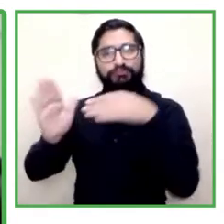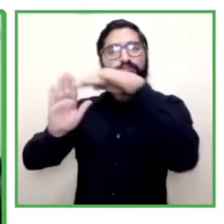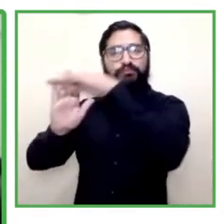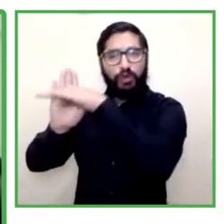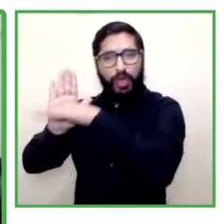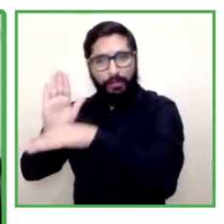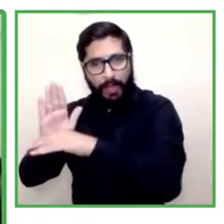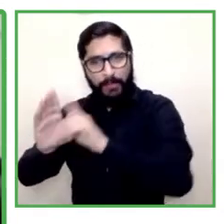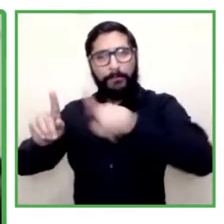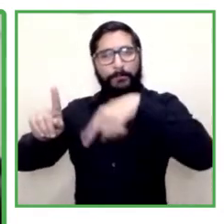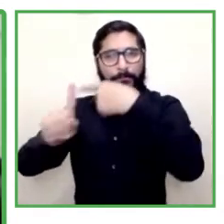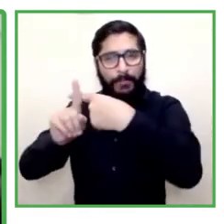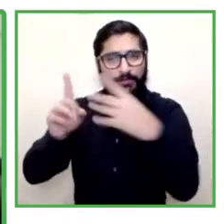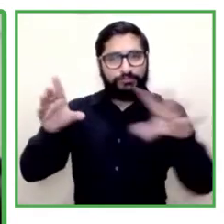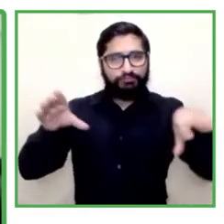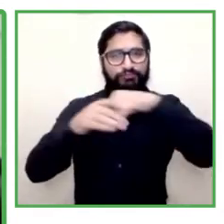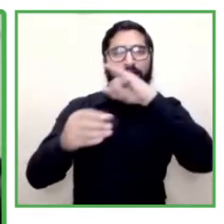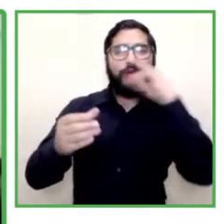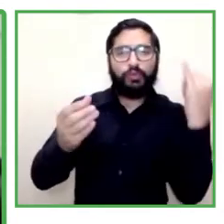very proud in the ilo